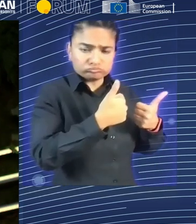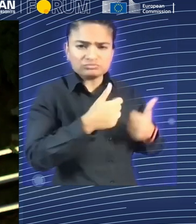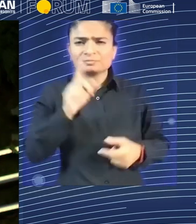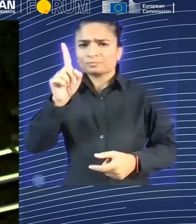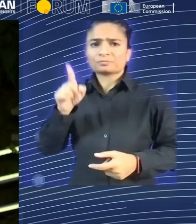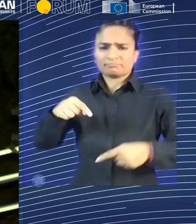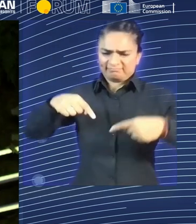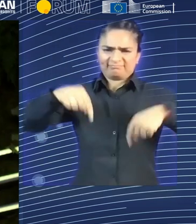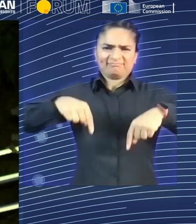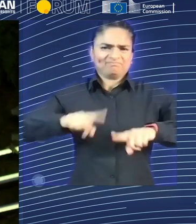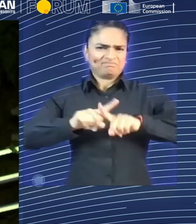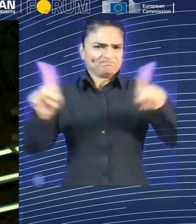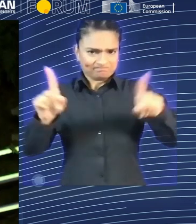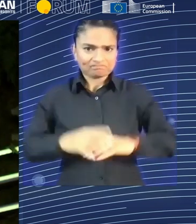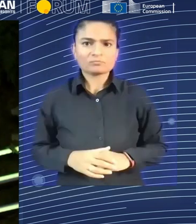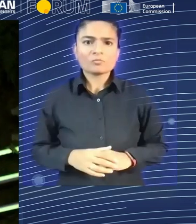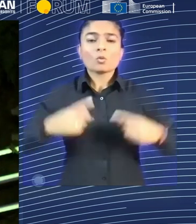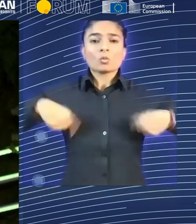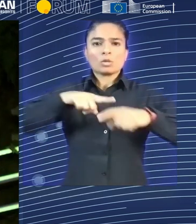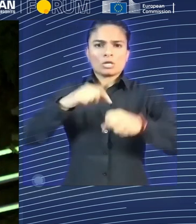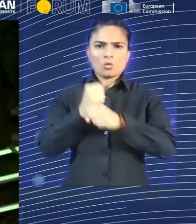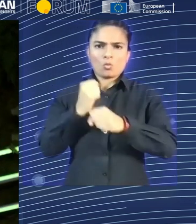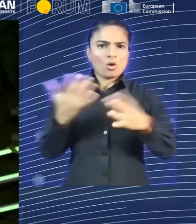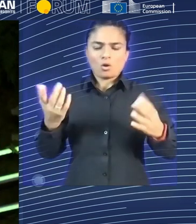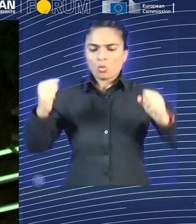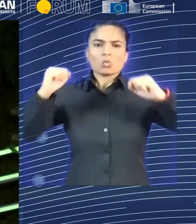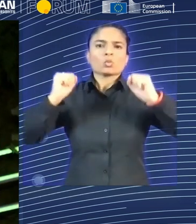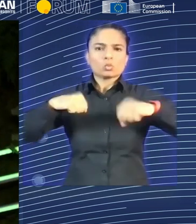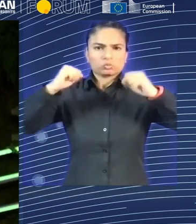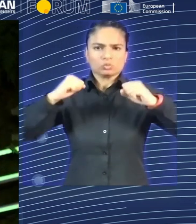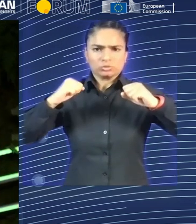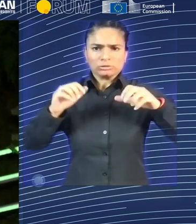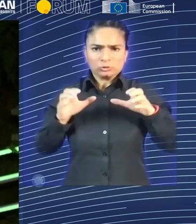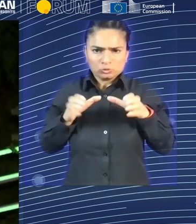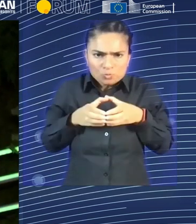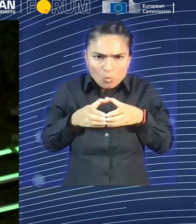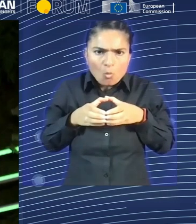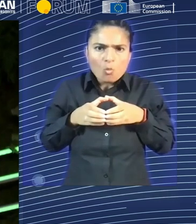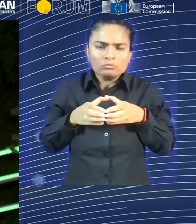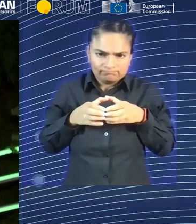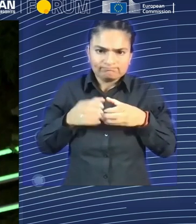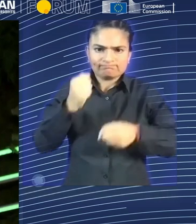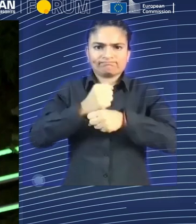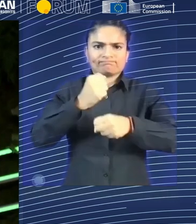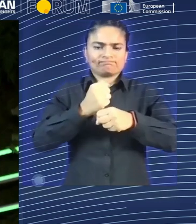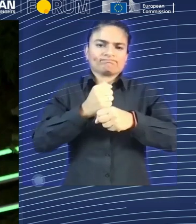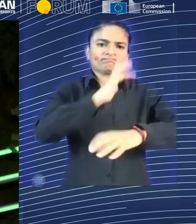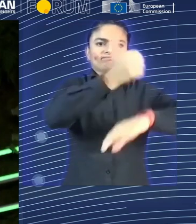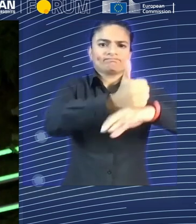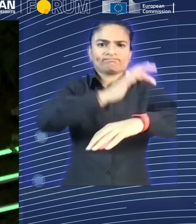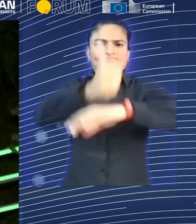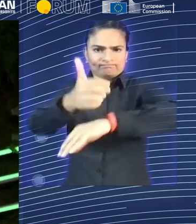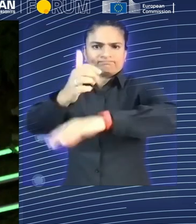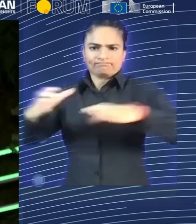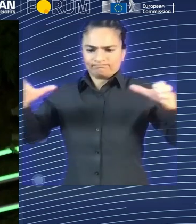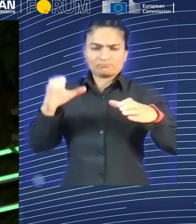across the European Union and further afield in some neighboring countries as well. And just two days ago, we